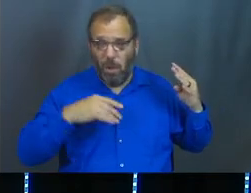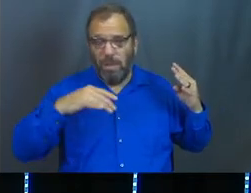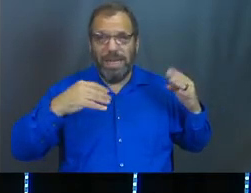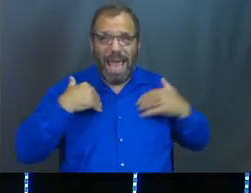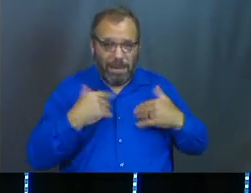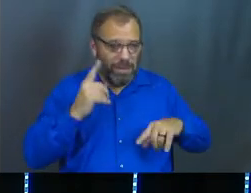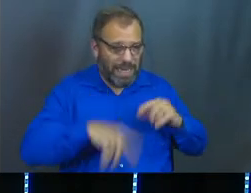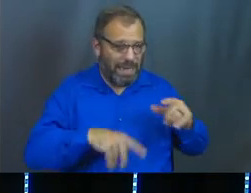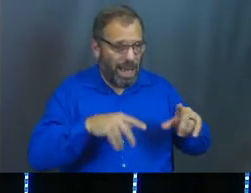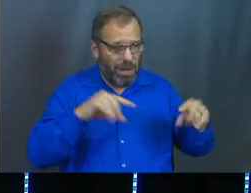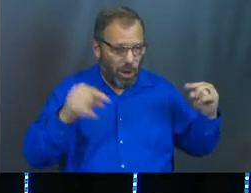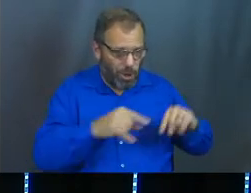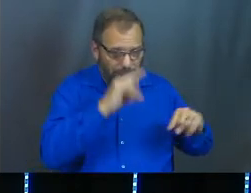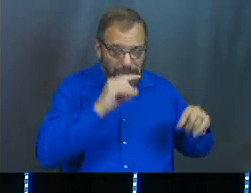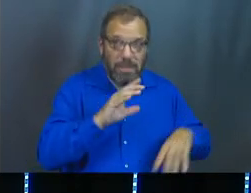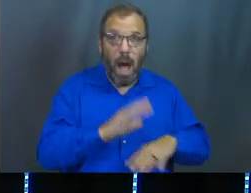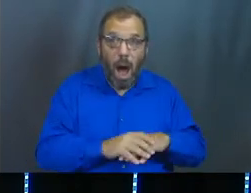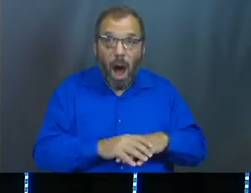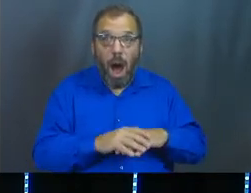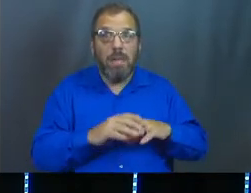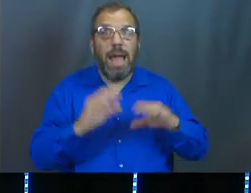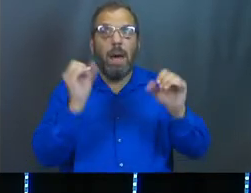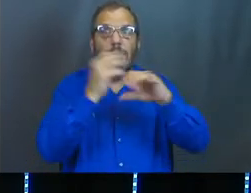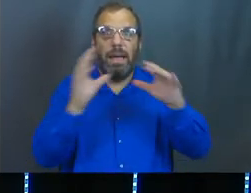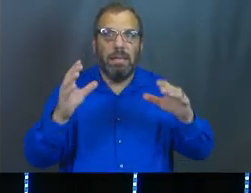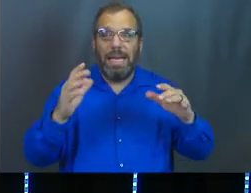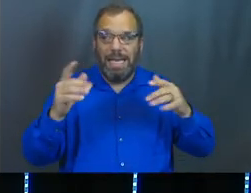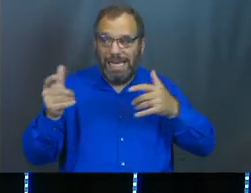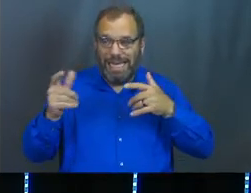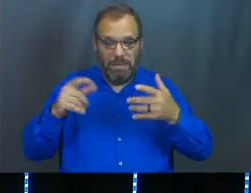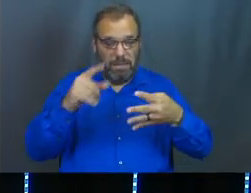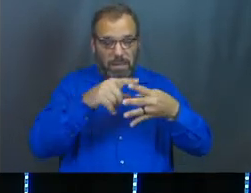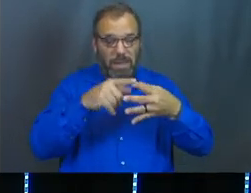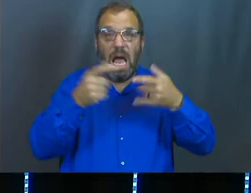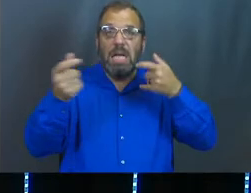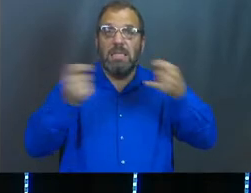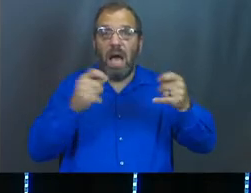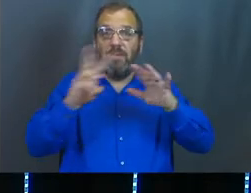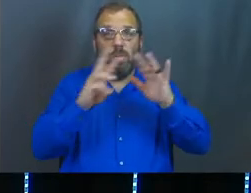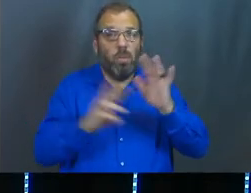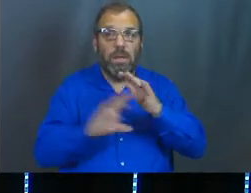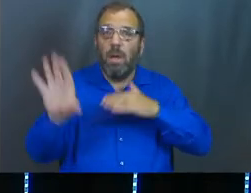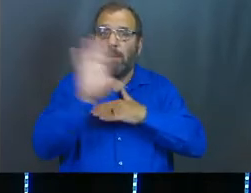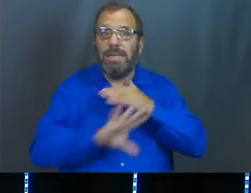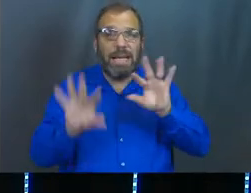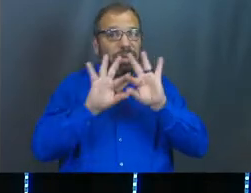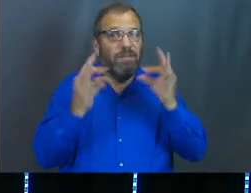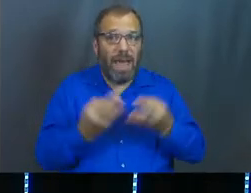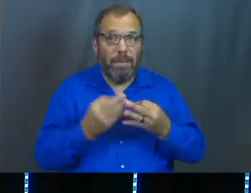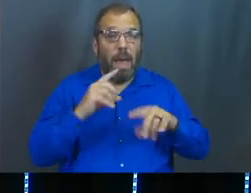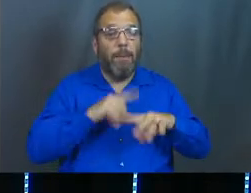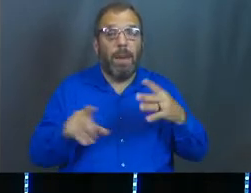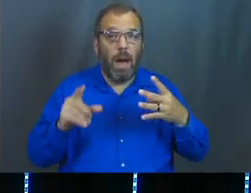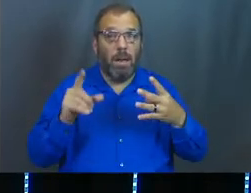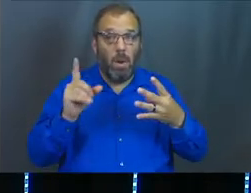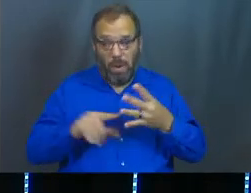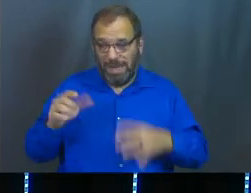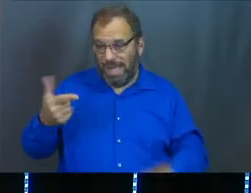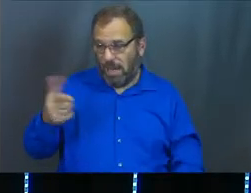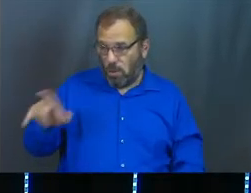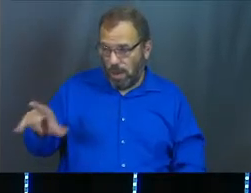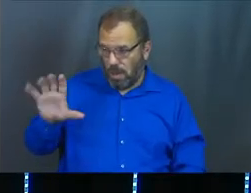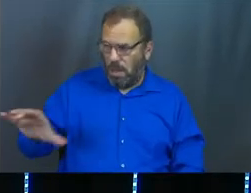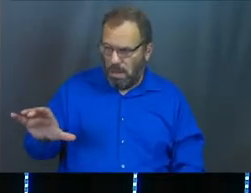can't harm his children? Of course, on the big picture, his sovereign will is absolutely protecting his family. But when it came to that grill,